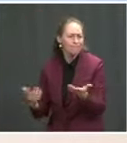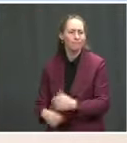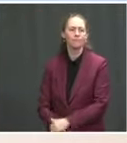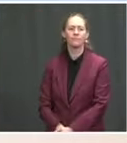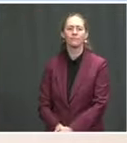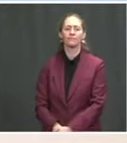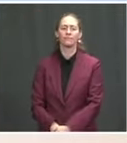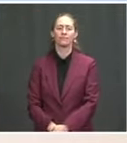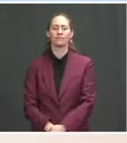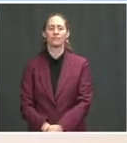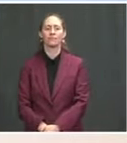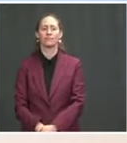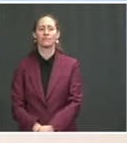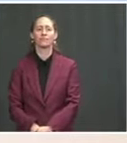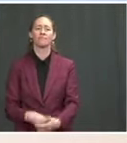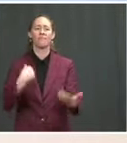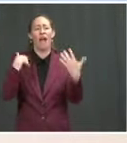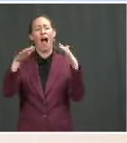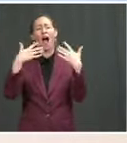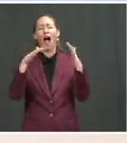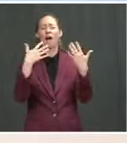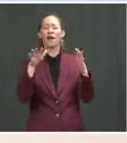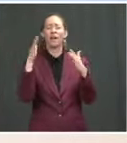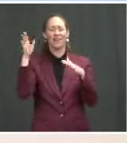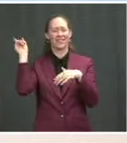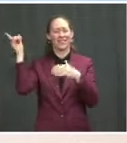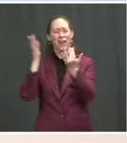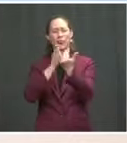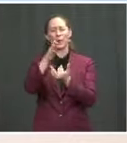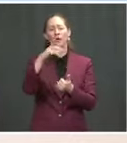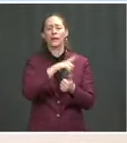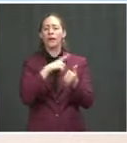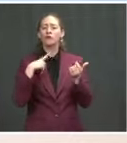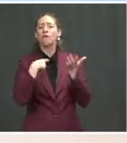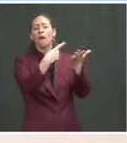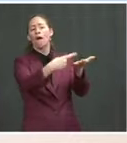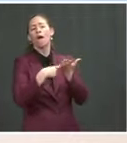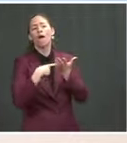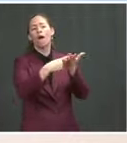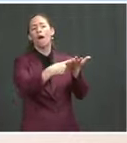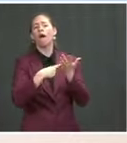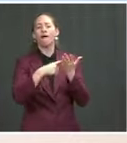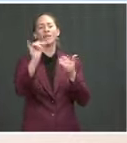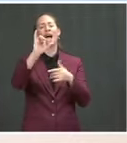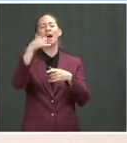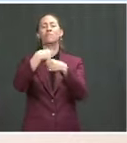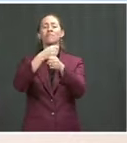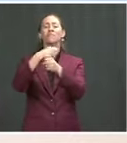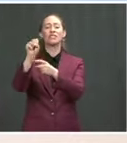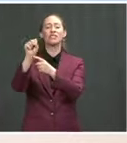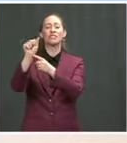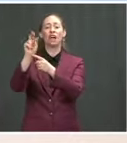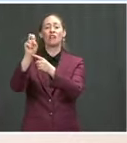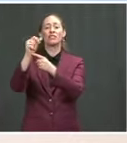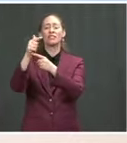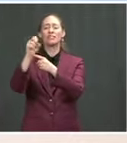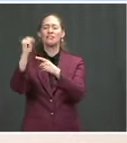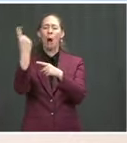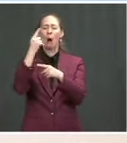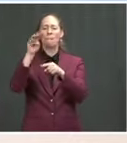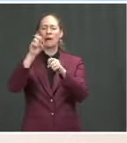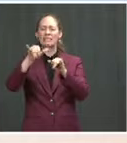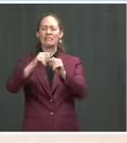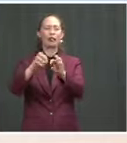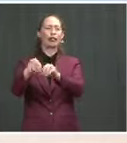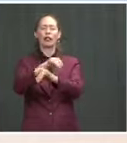legislative battles himself, he knows that sometimes they take some time. The sausage making takes some time. But to your point, he does not feel the